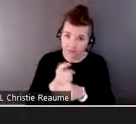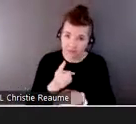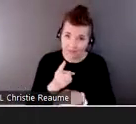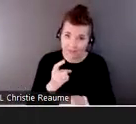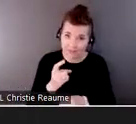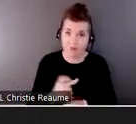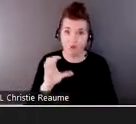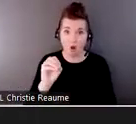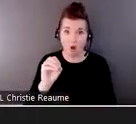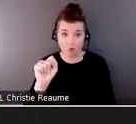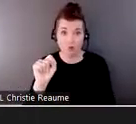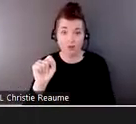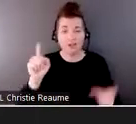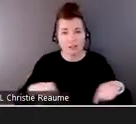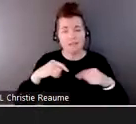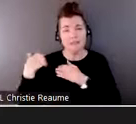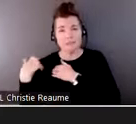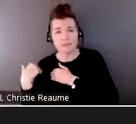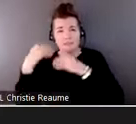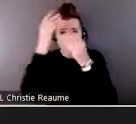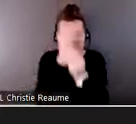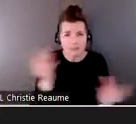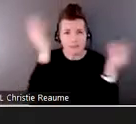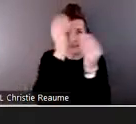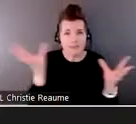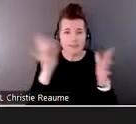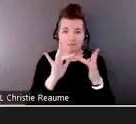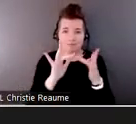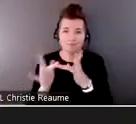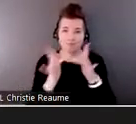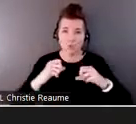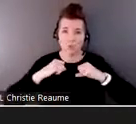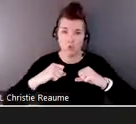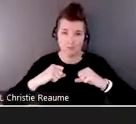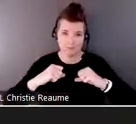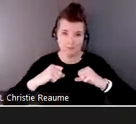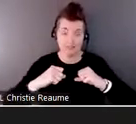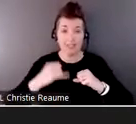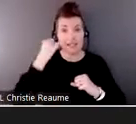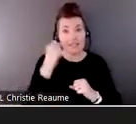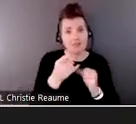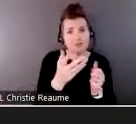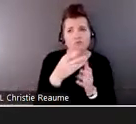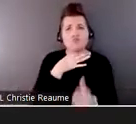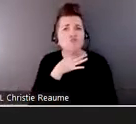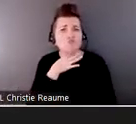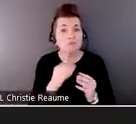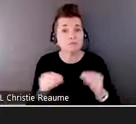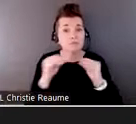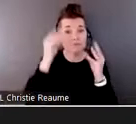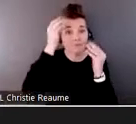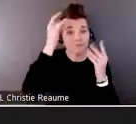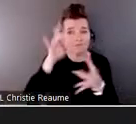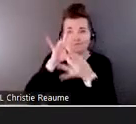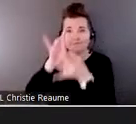public on the importance of cyber security. And if you want to get more information about the campaign specifically, you